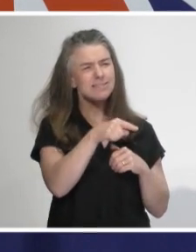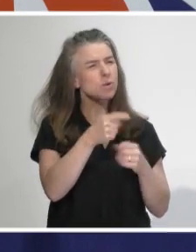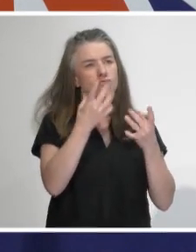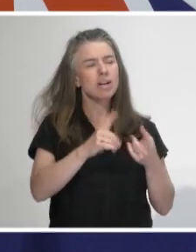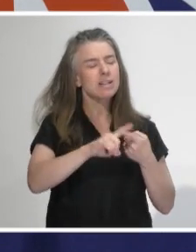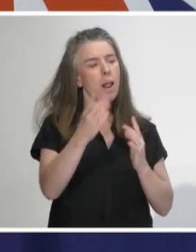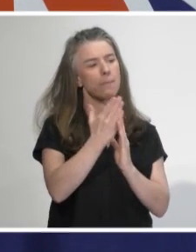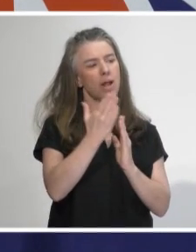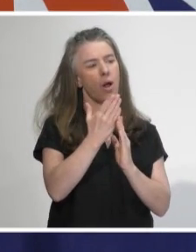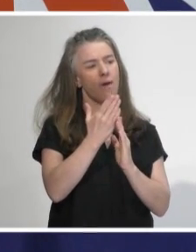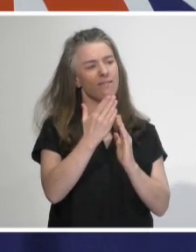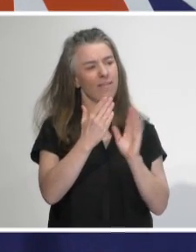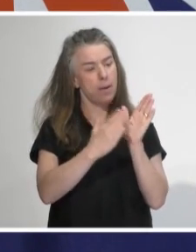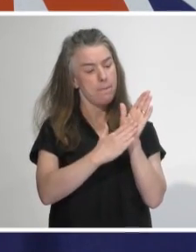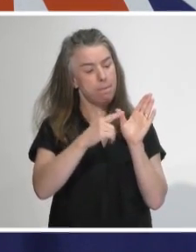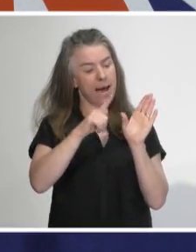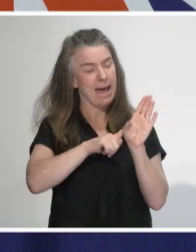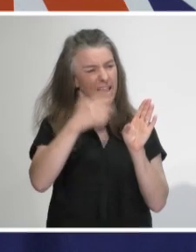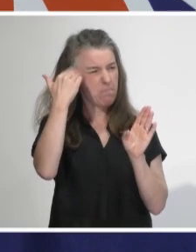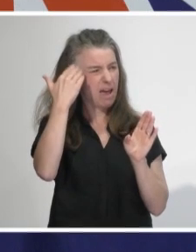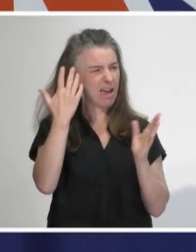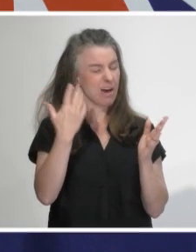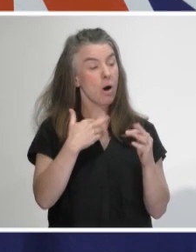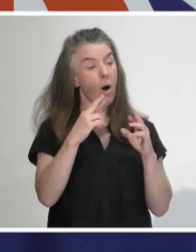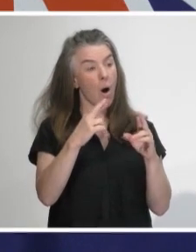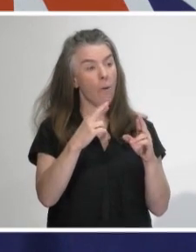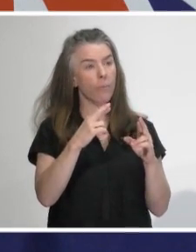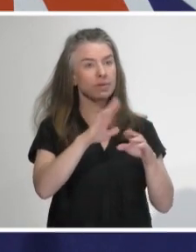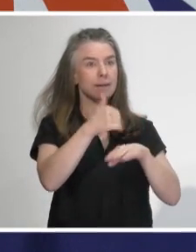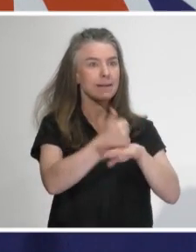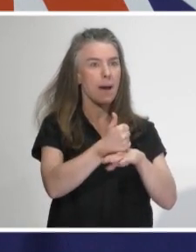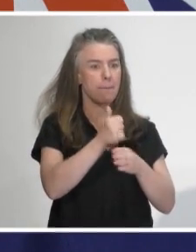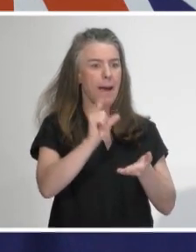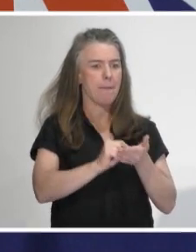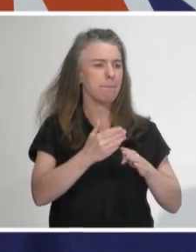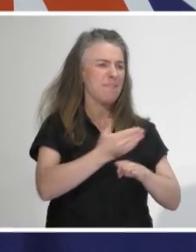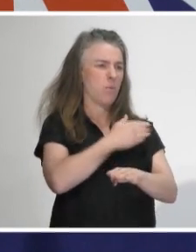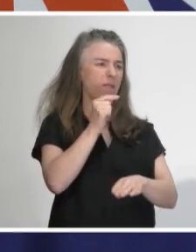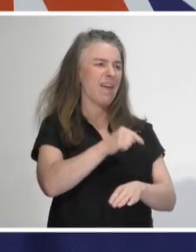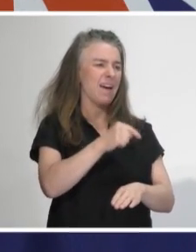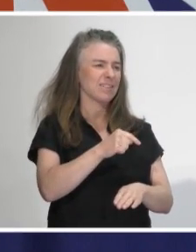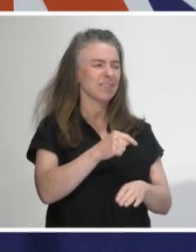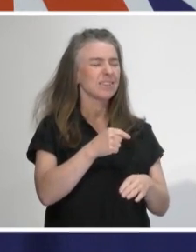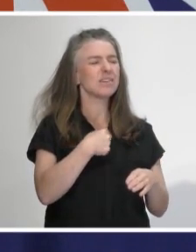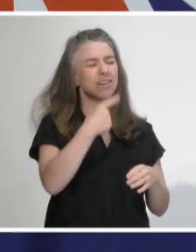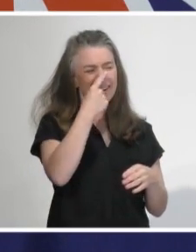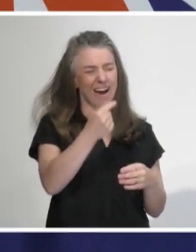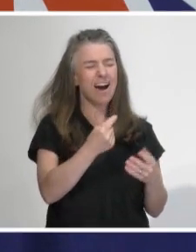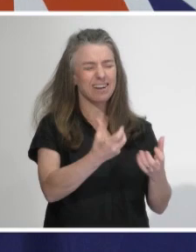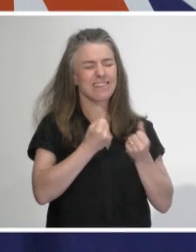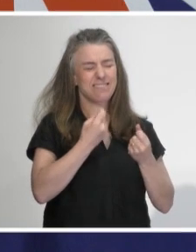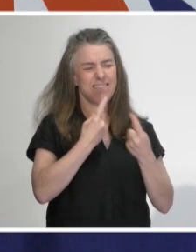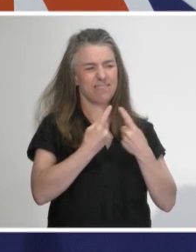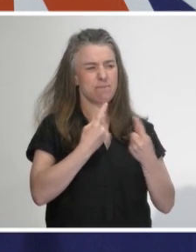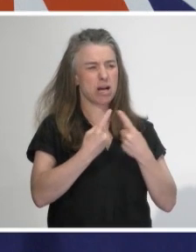mid-May and we're hoping to get some sort of app up sooner than that, that would be able to provide information that would